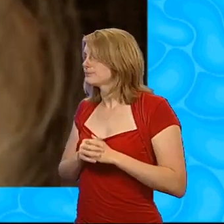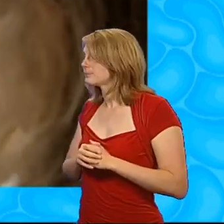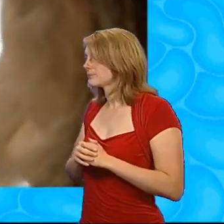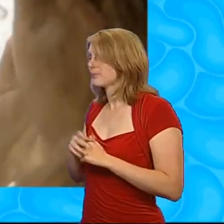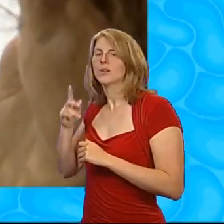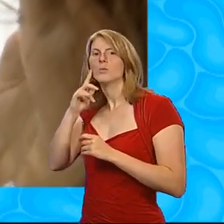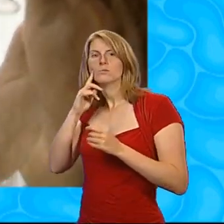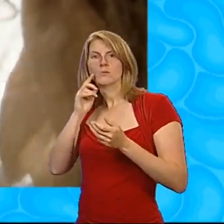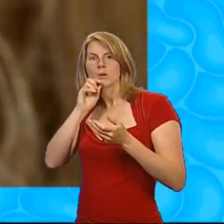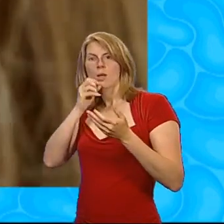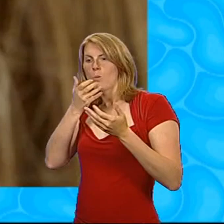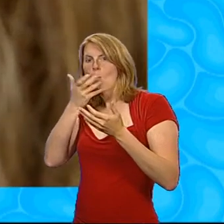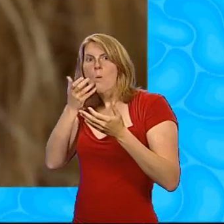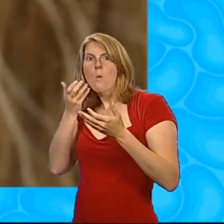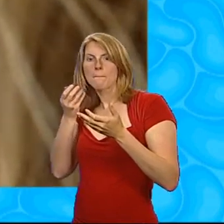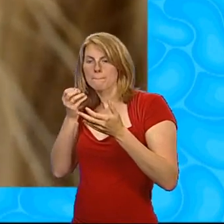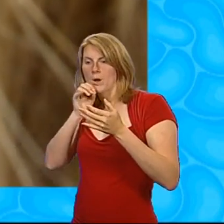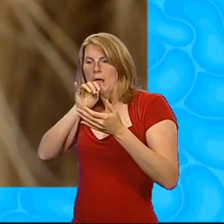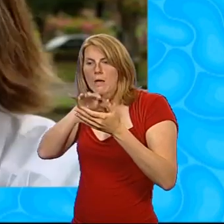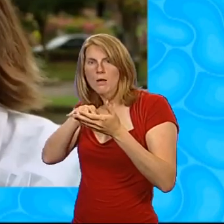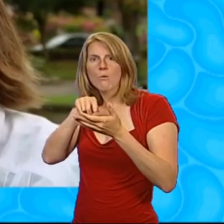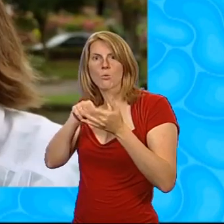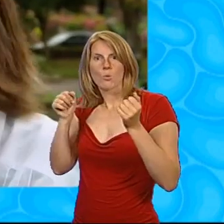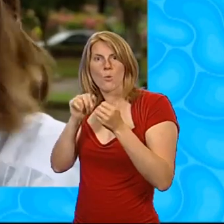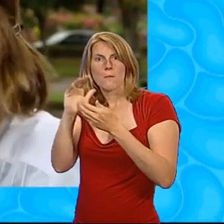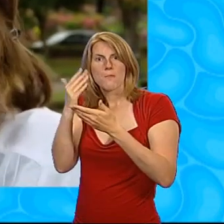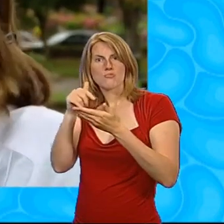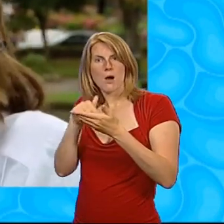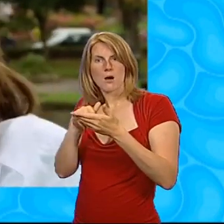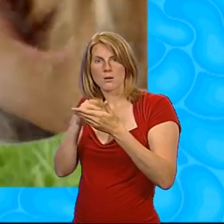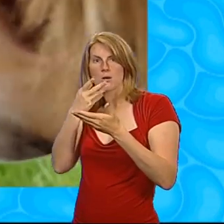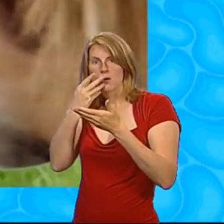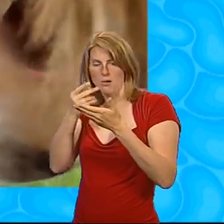the water vapour cools down and turns back into liquid again. So you can see it.